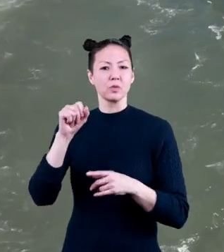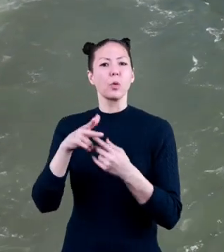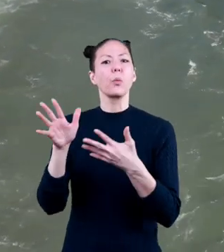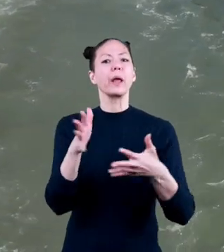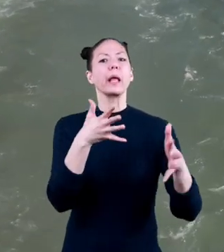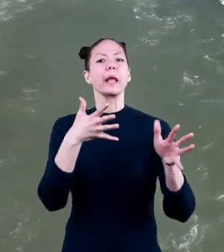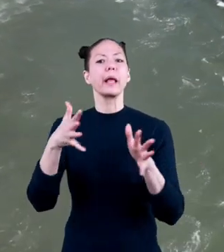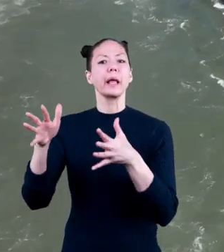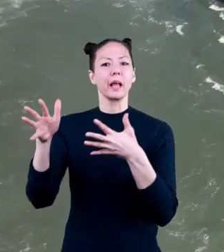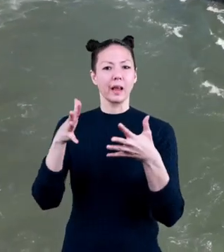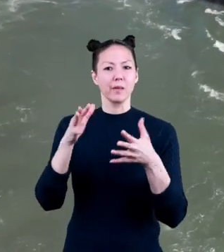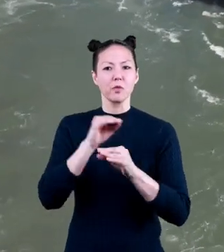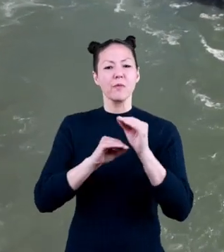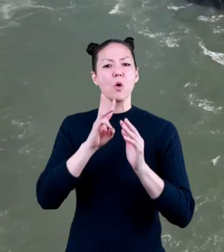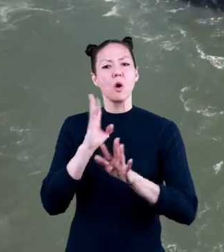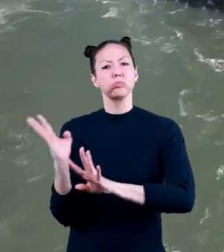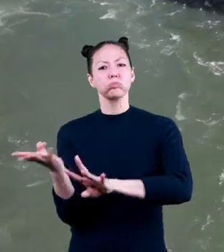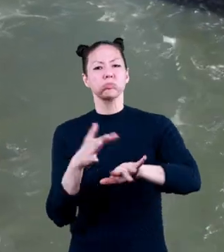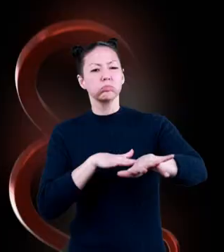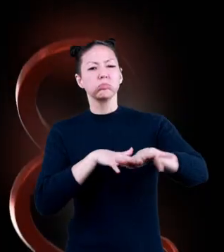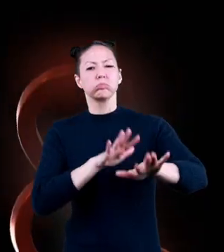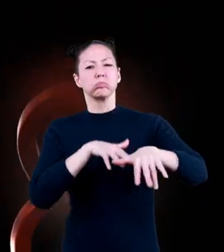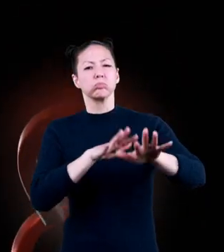moving water to create the steam.